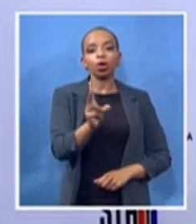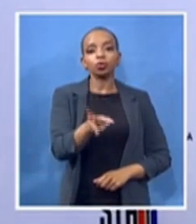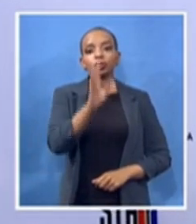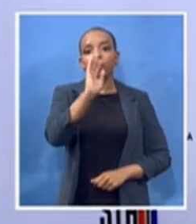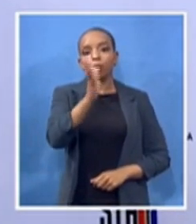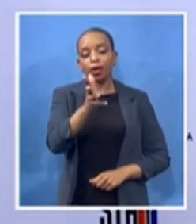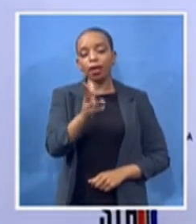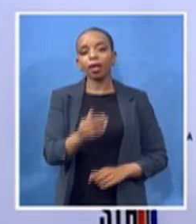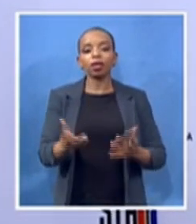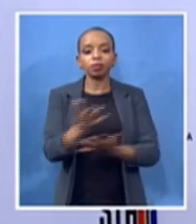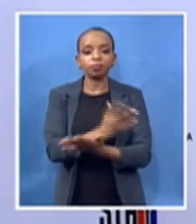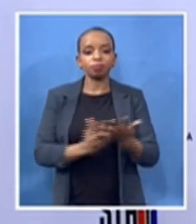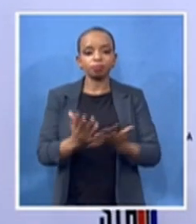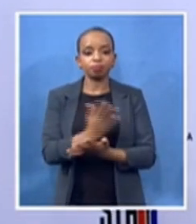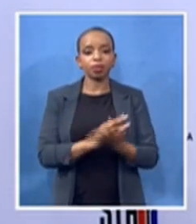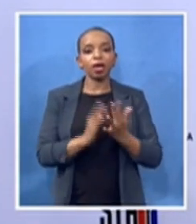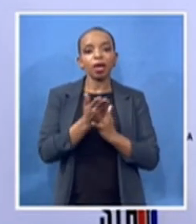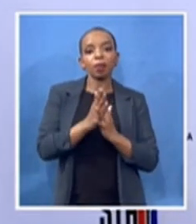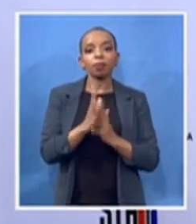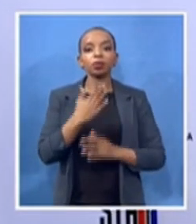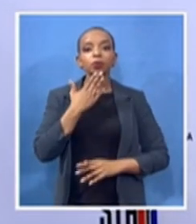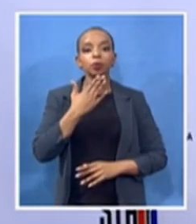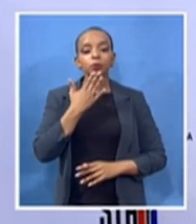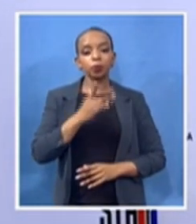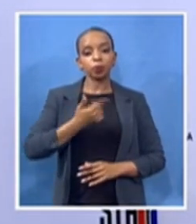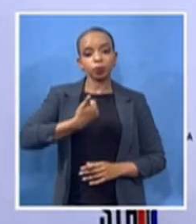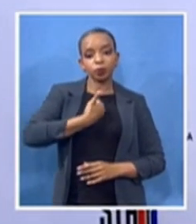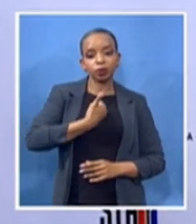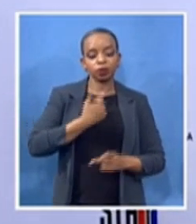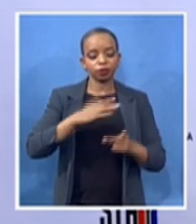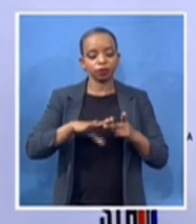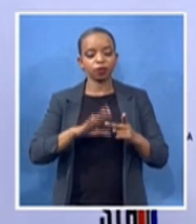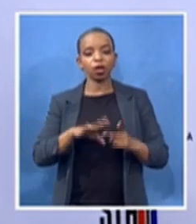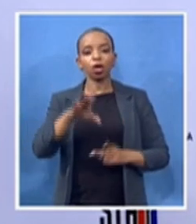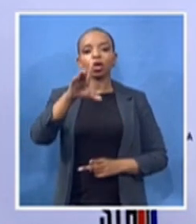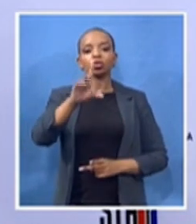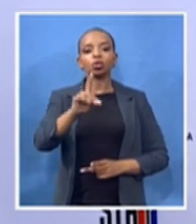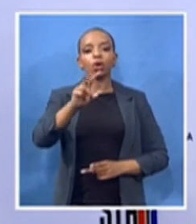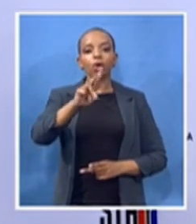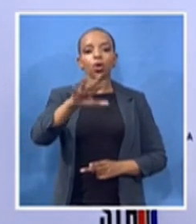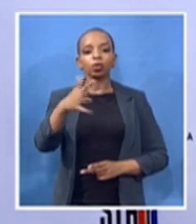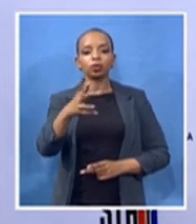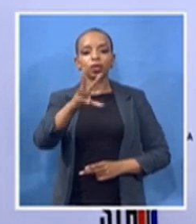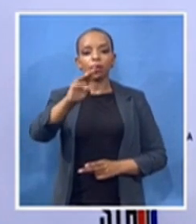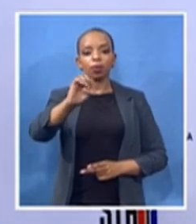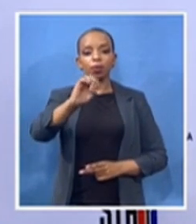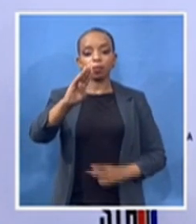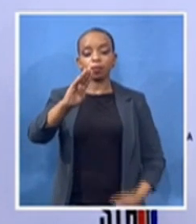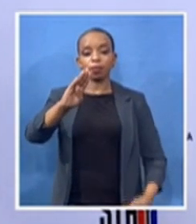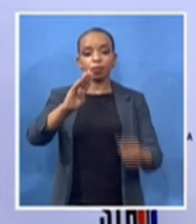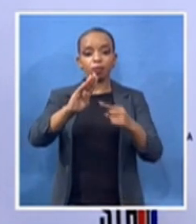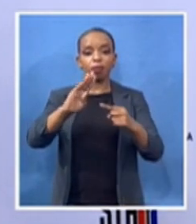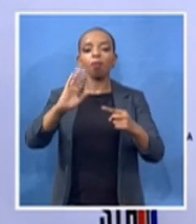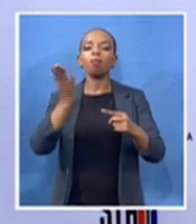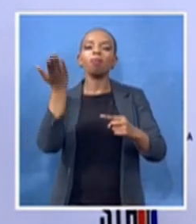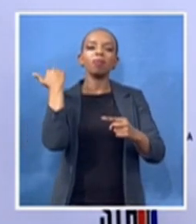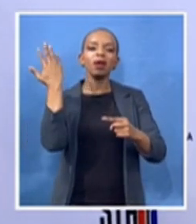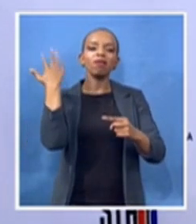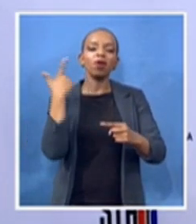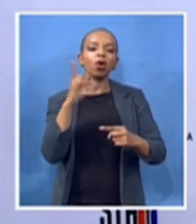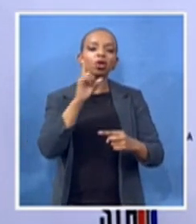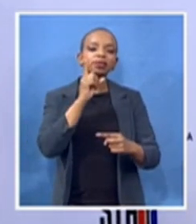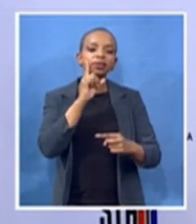dubois who was a teacher and ultimately a friend of hers when she attended at